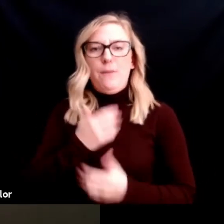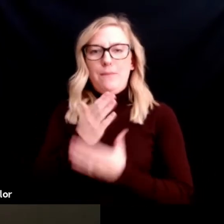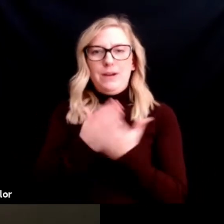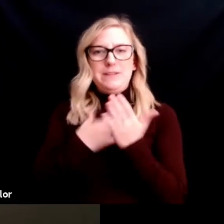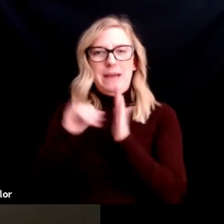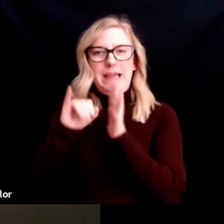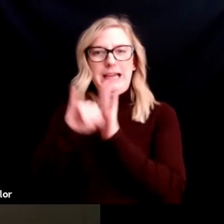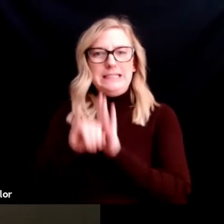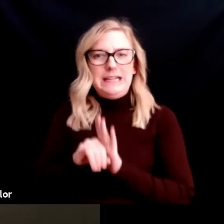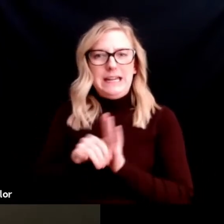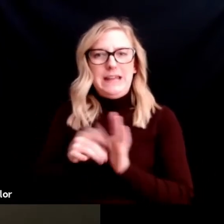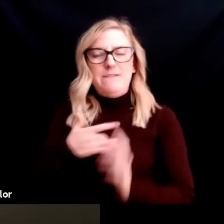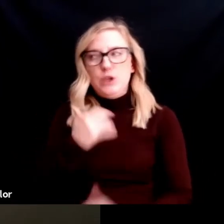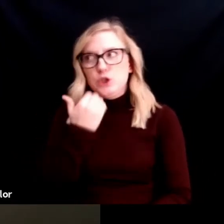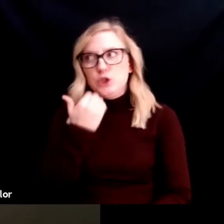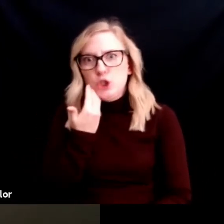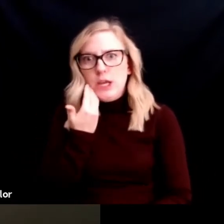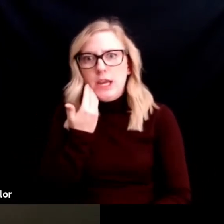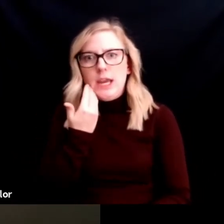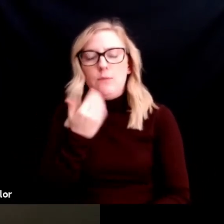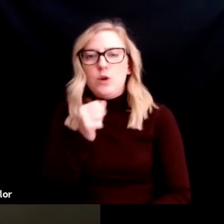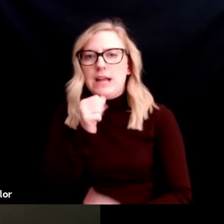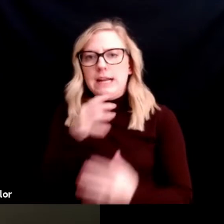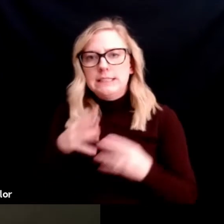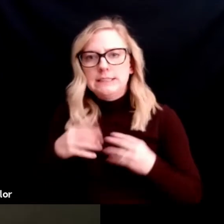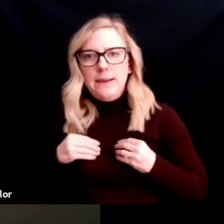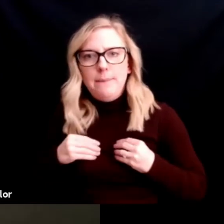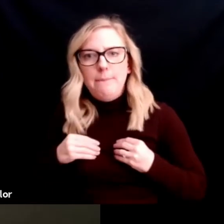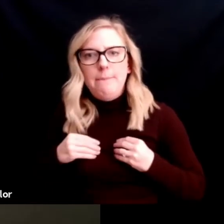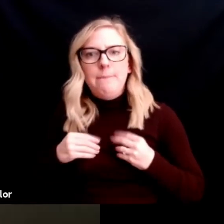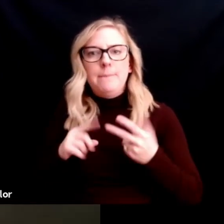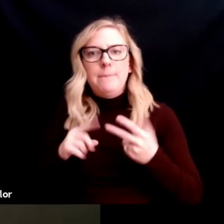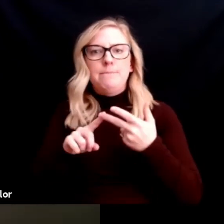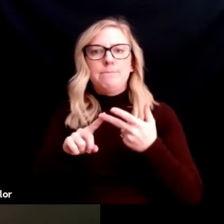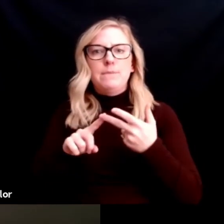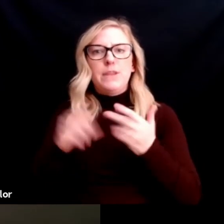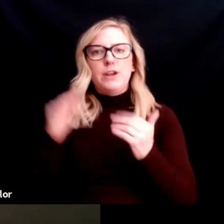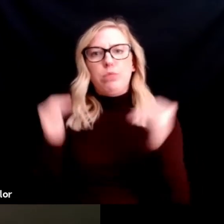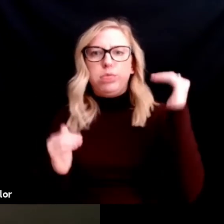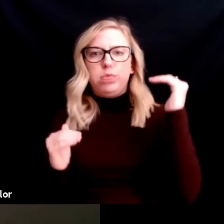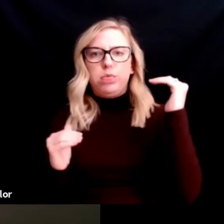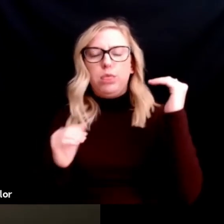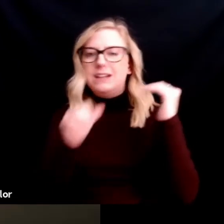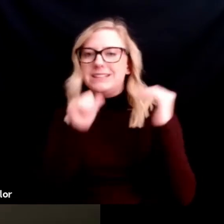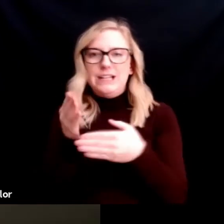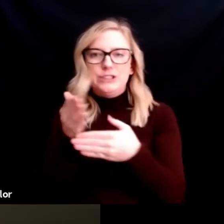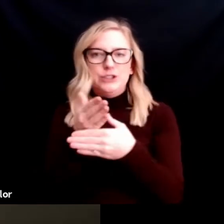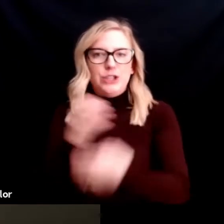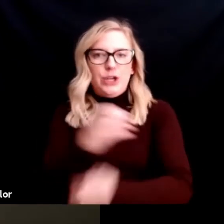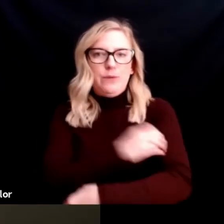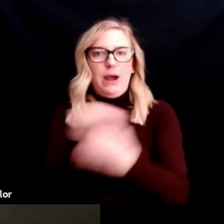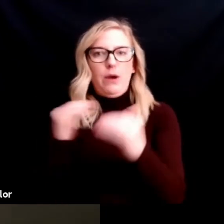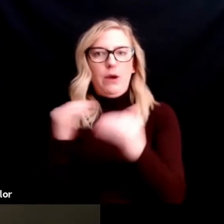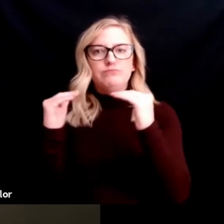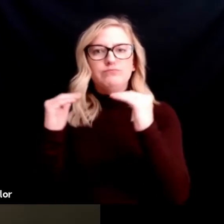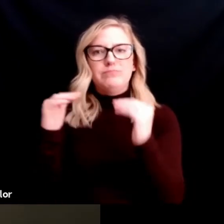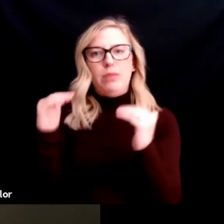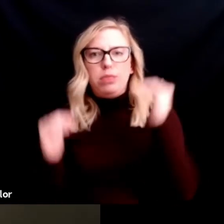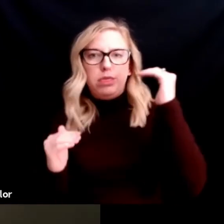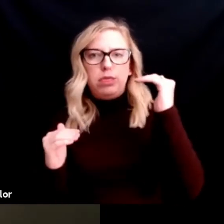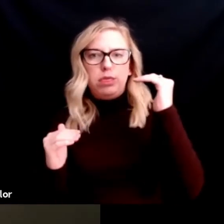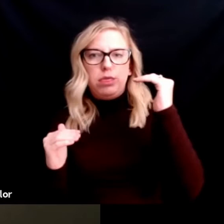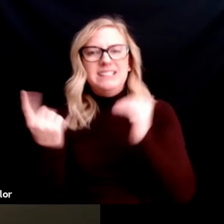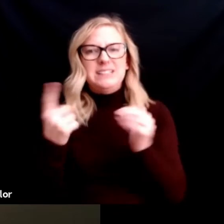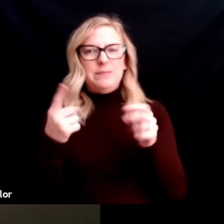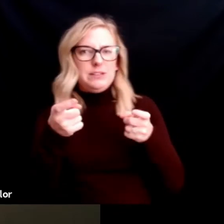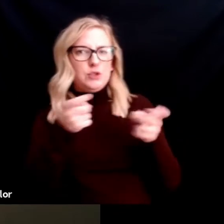accepted. Maybe there's not shared power. There's not that compromise. Someone's always controlling the other person or